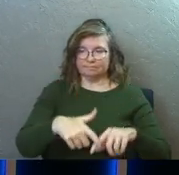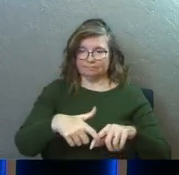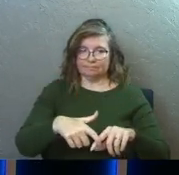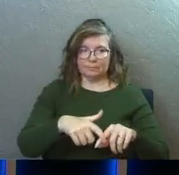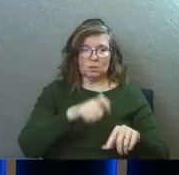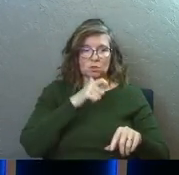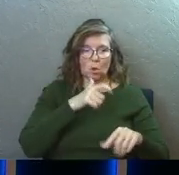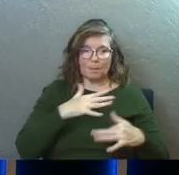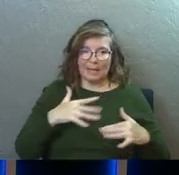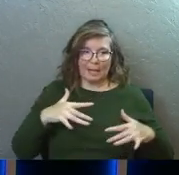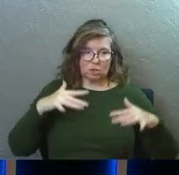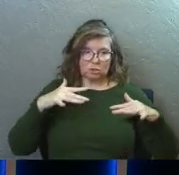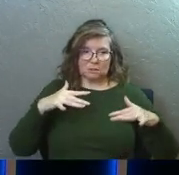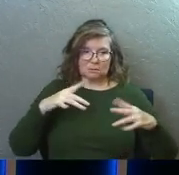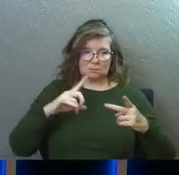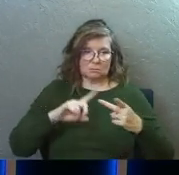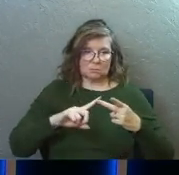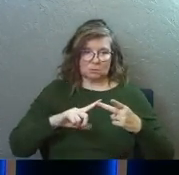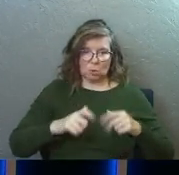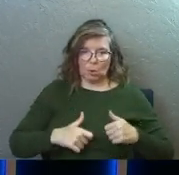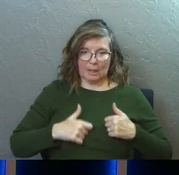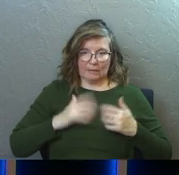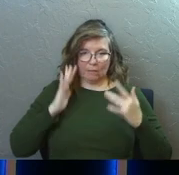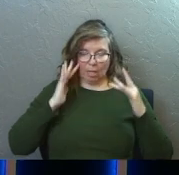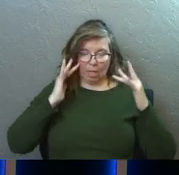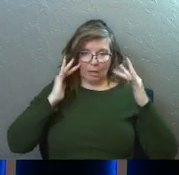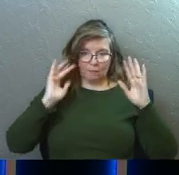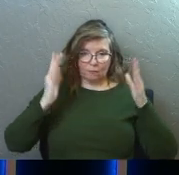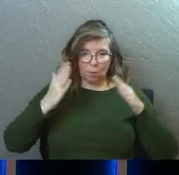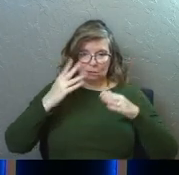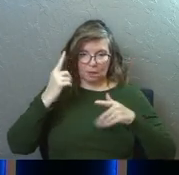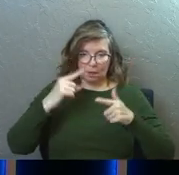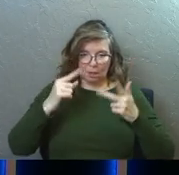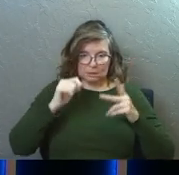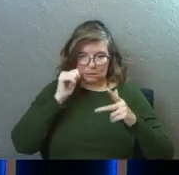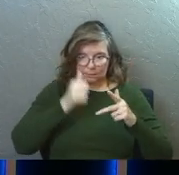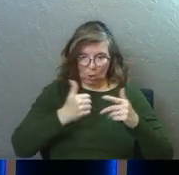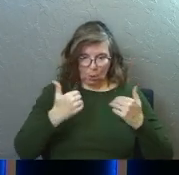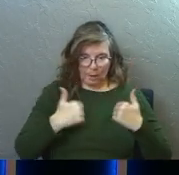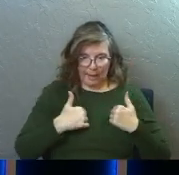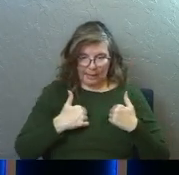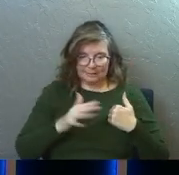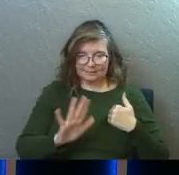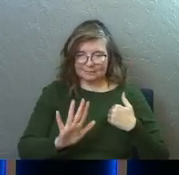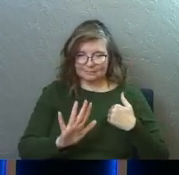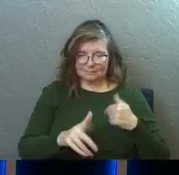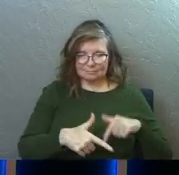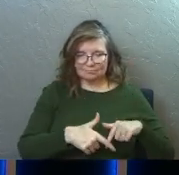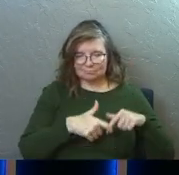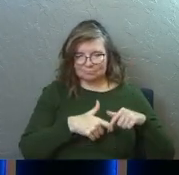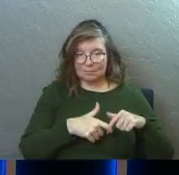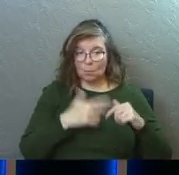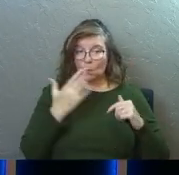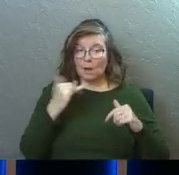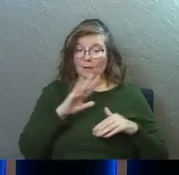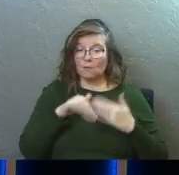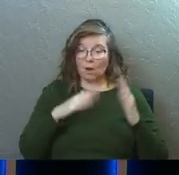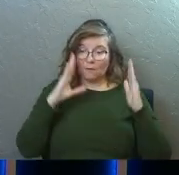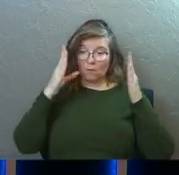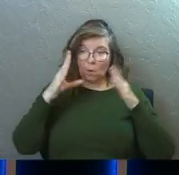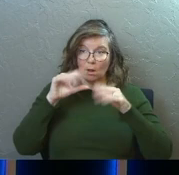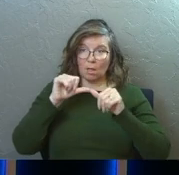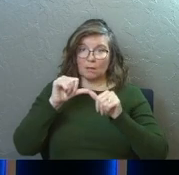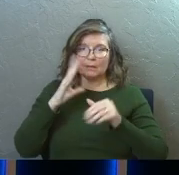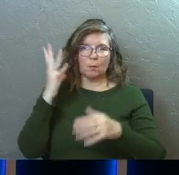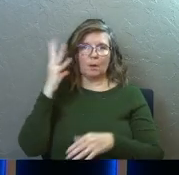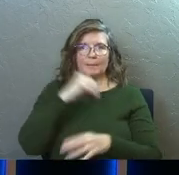remind you, don't be anxious. Don't live a life of worry that is focused on what tomorrow has coming. Because if that's all we're focused